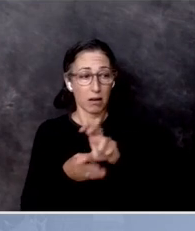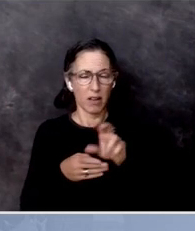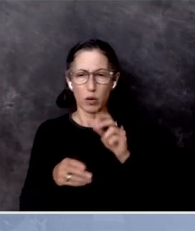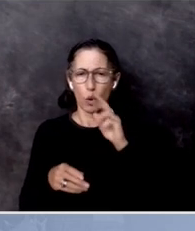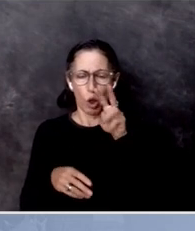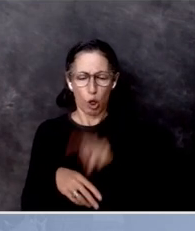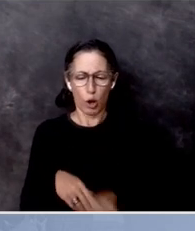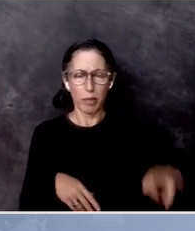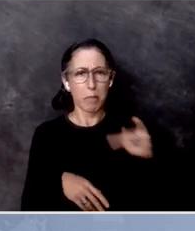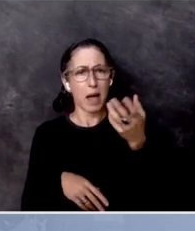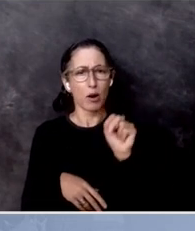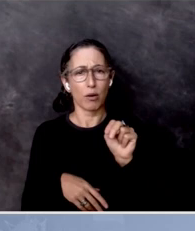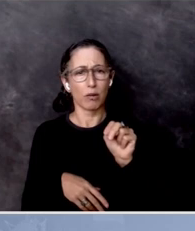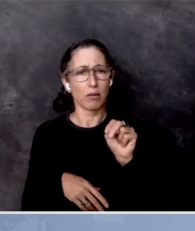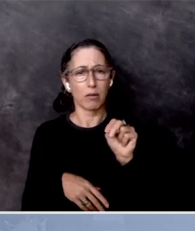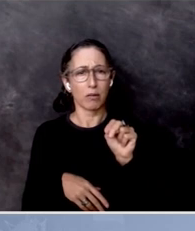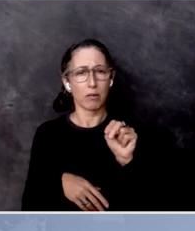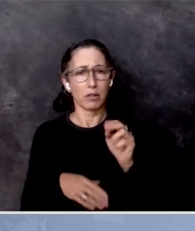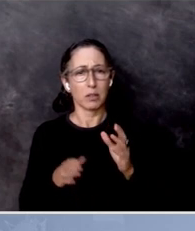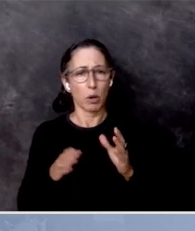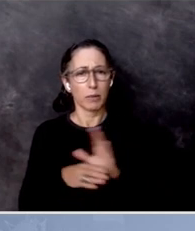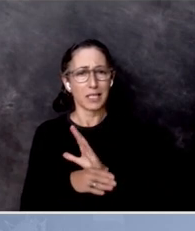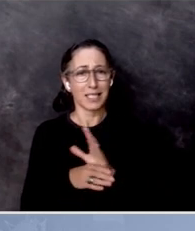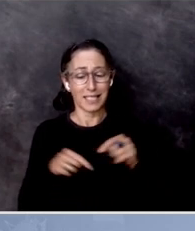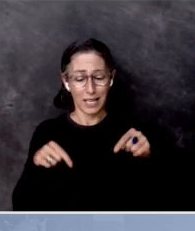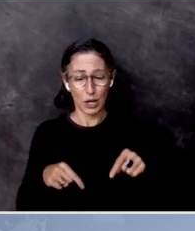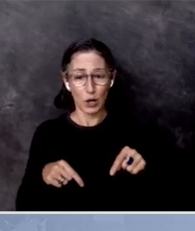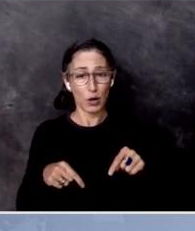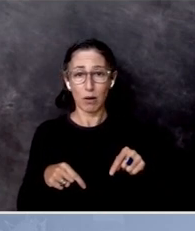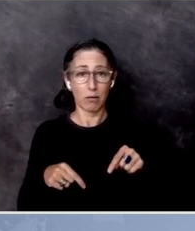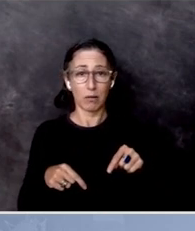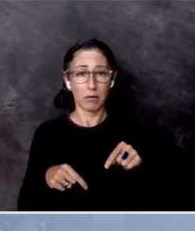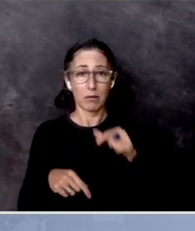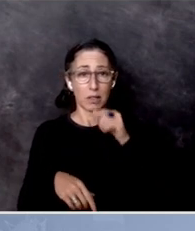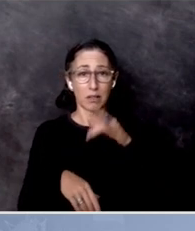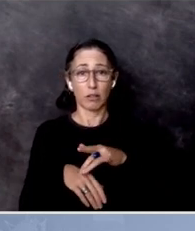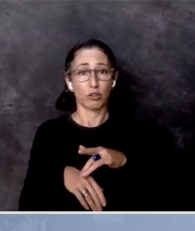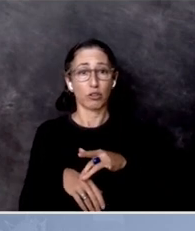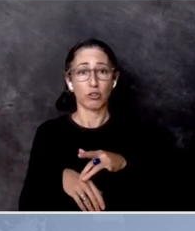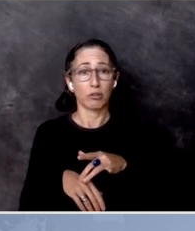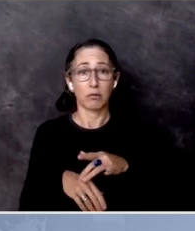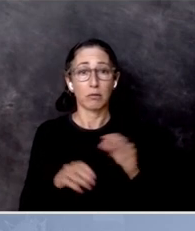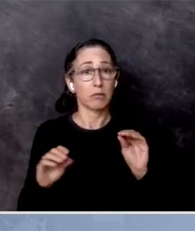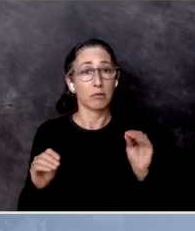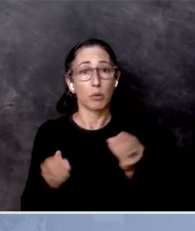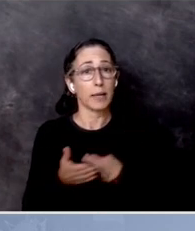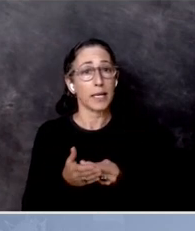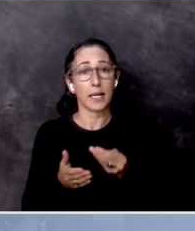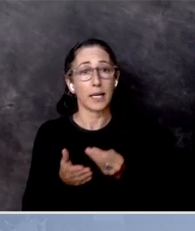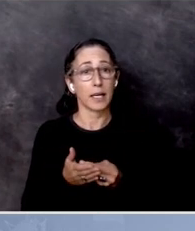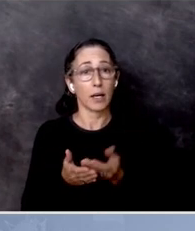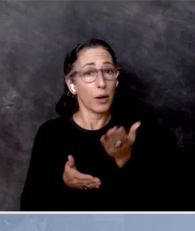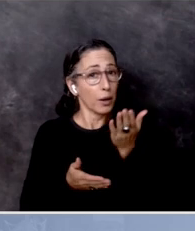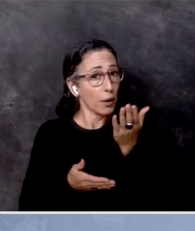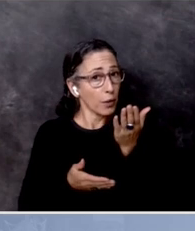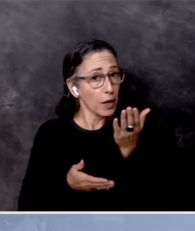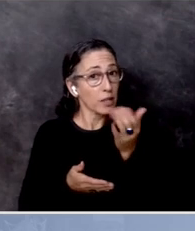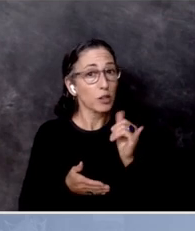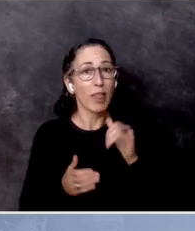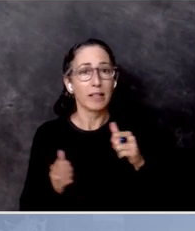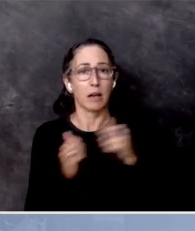this community that were reached by it. So that's something concrete and specific